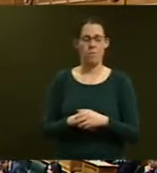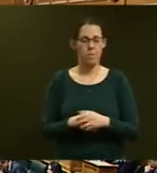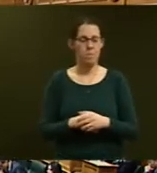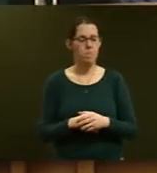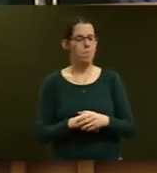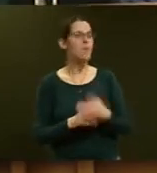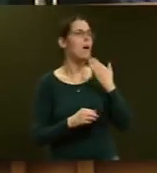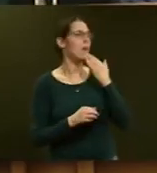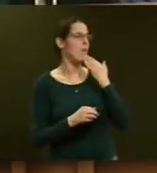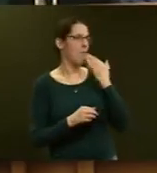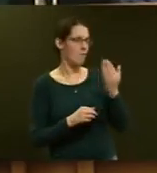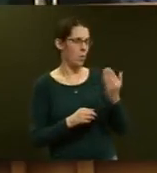To the Minister of Health. To the the Minister